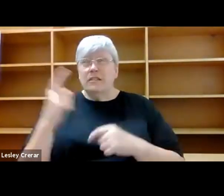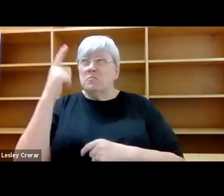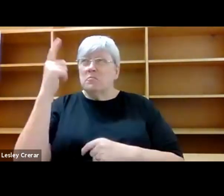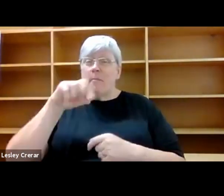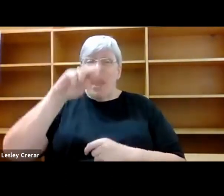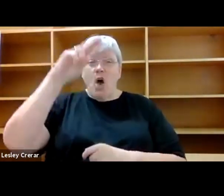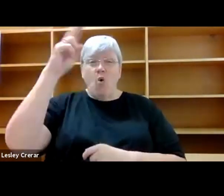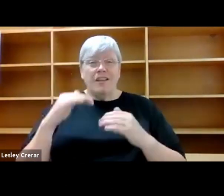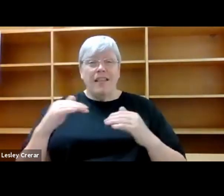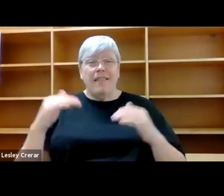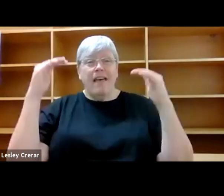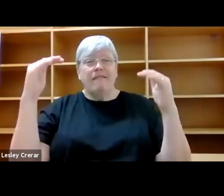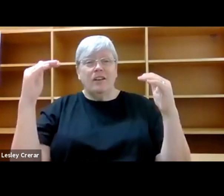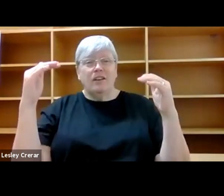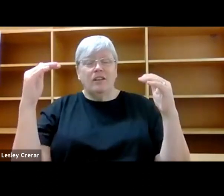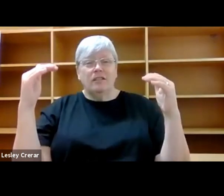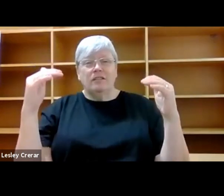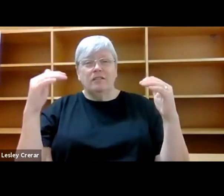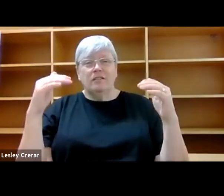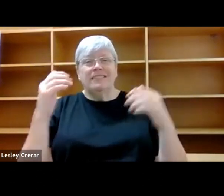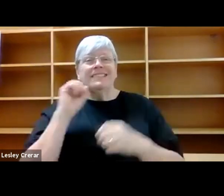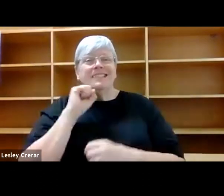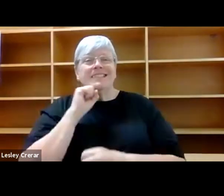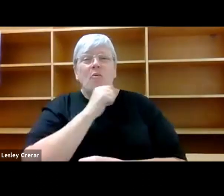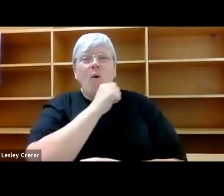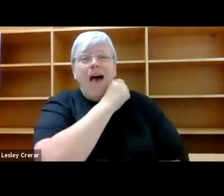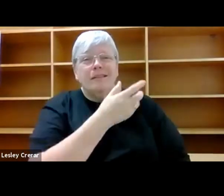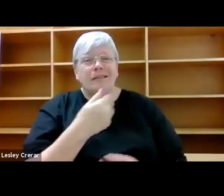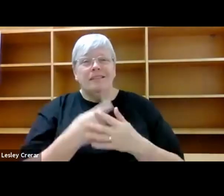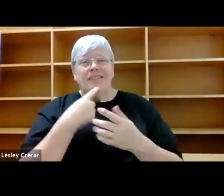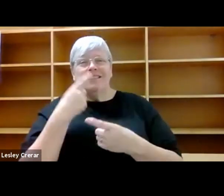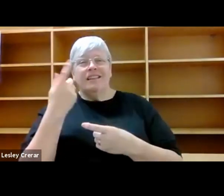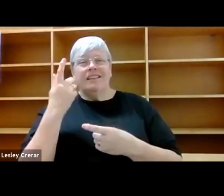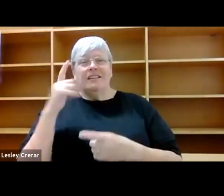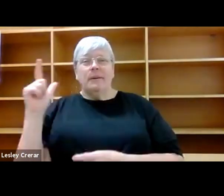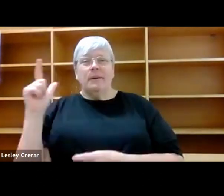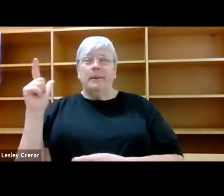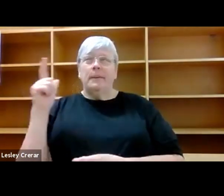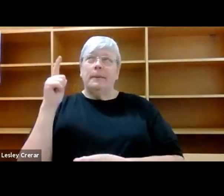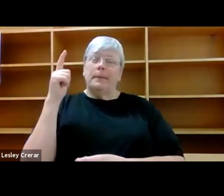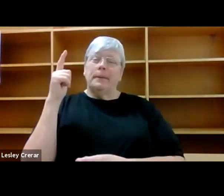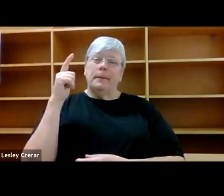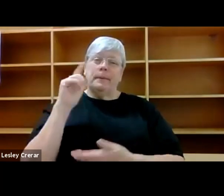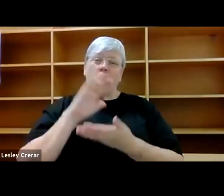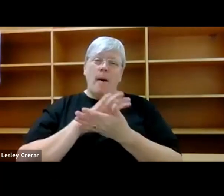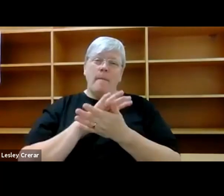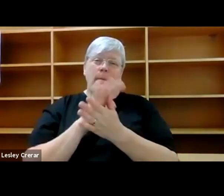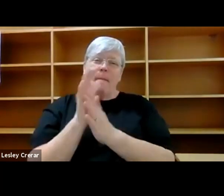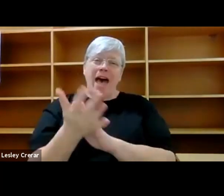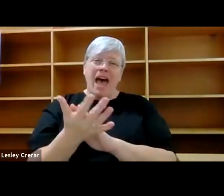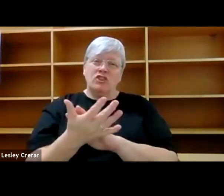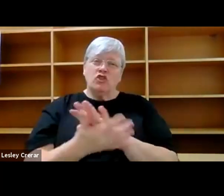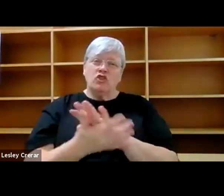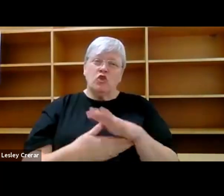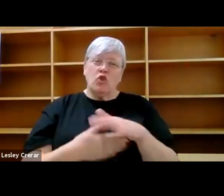The geology of Taiwan tells a complex tale of emergence into air and compaction over time, of magmatic